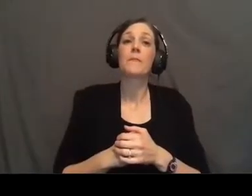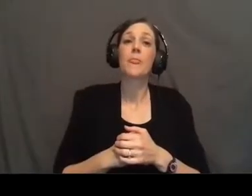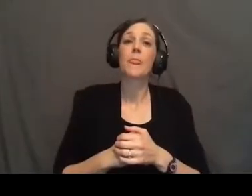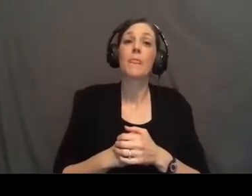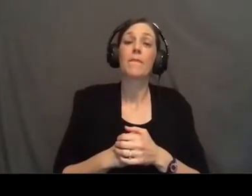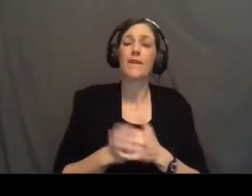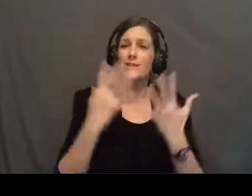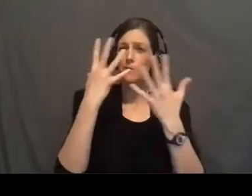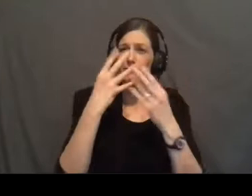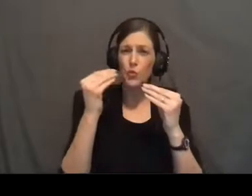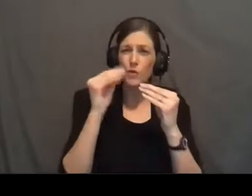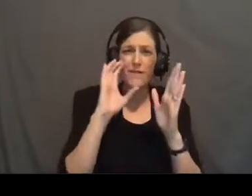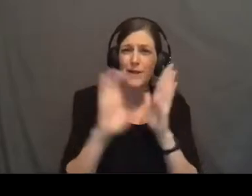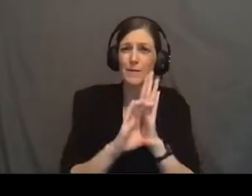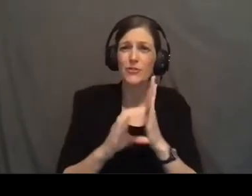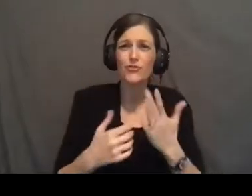It's a beautiful image.